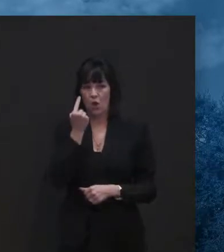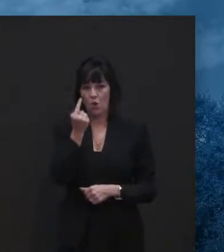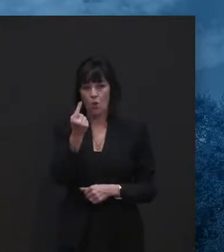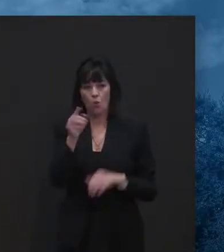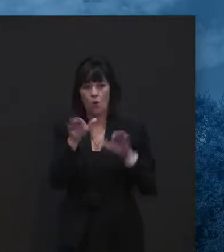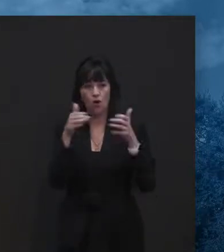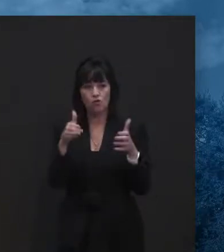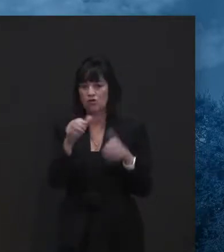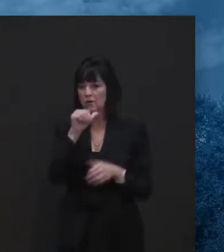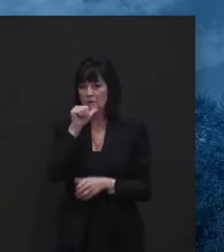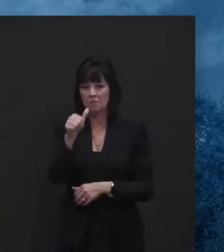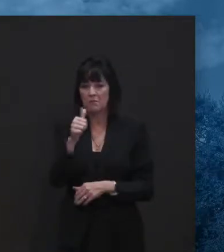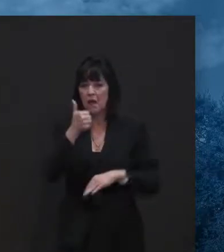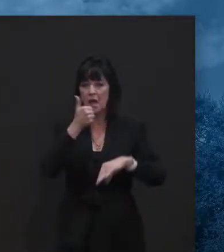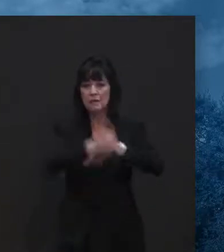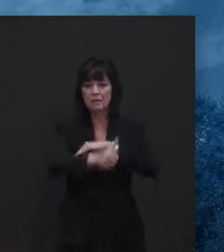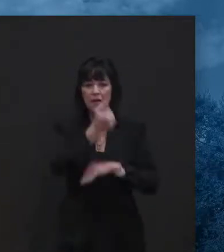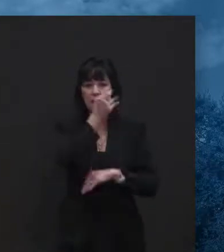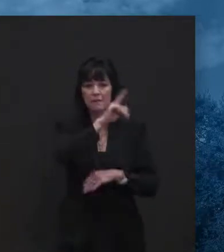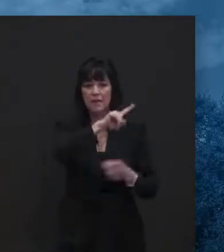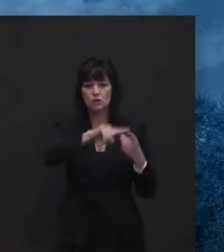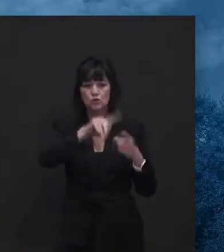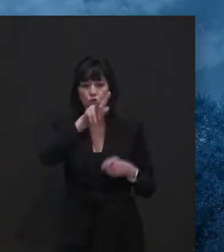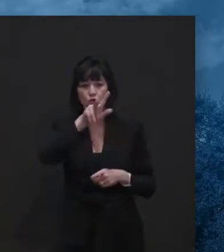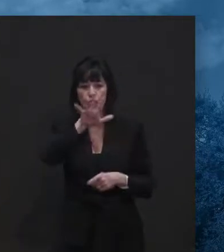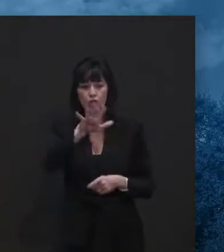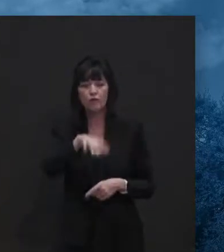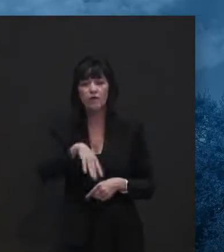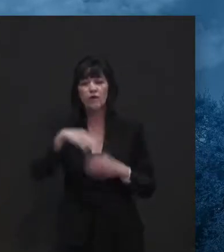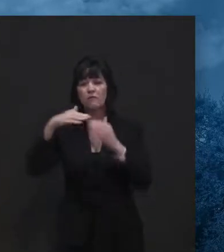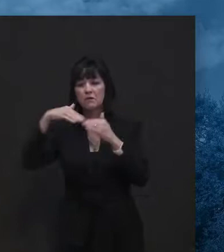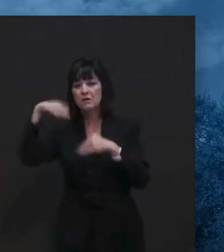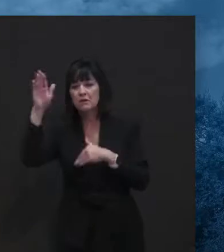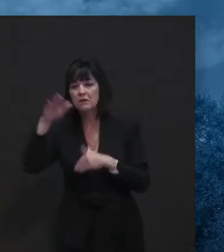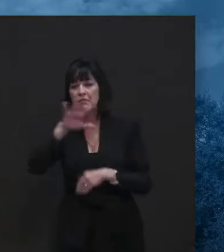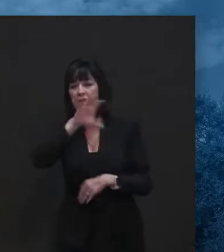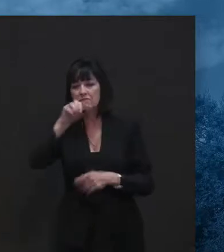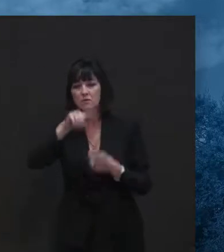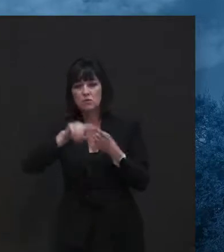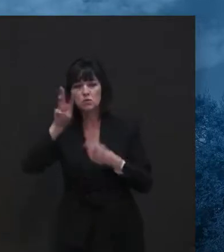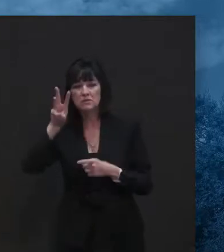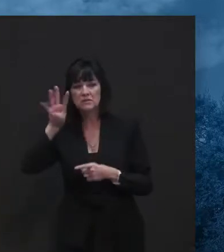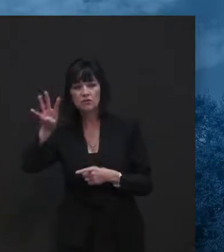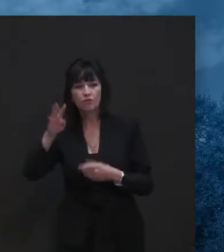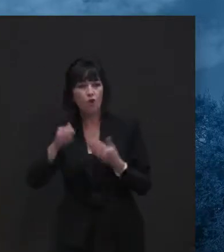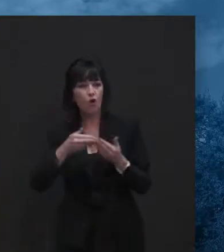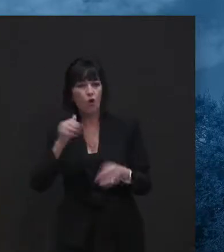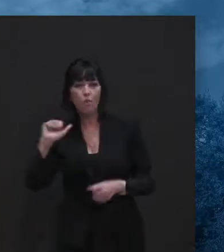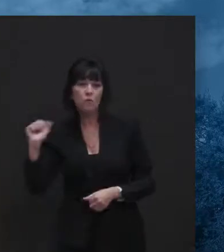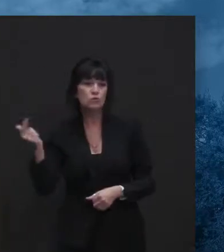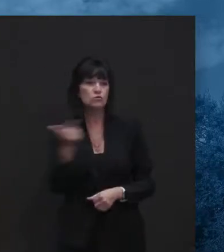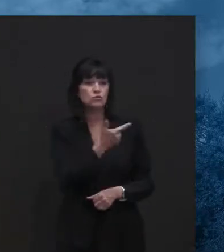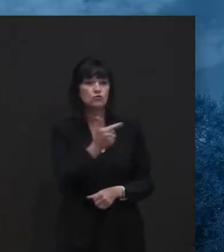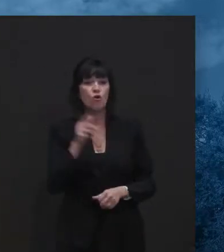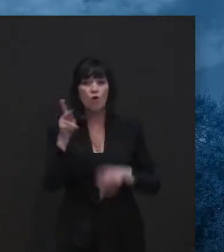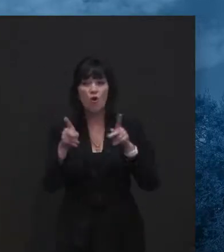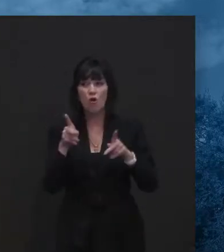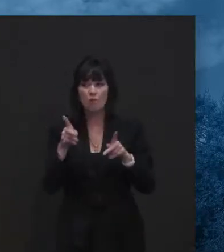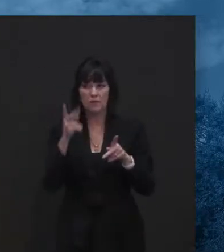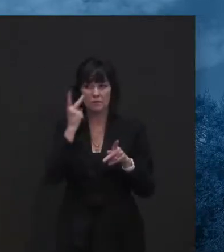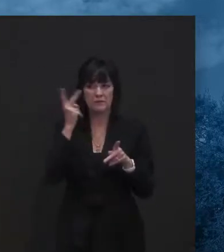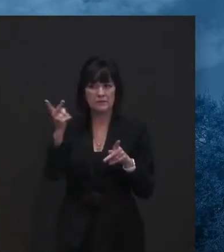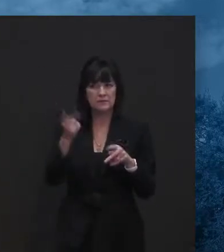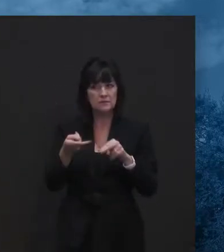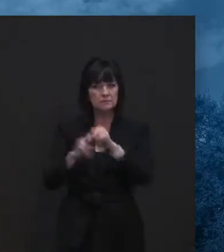18 to 34 or 35 to 60 and on up, 50 to 64, almost all age groups are up 50% or more